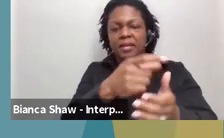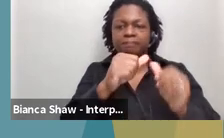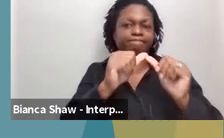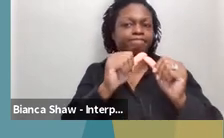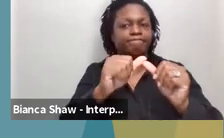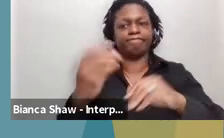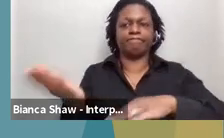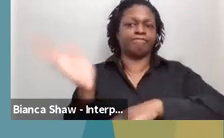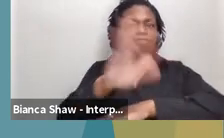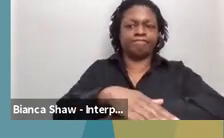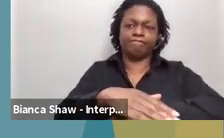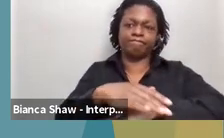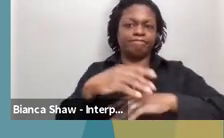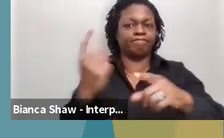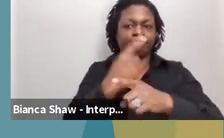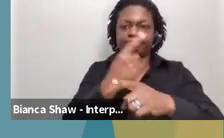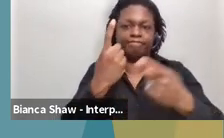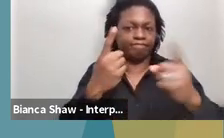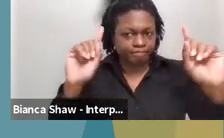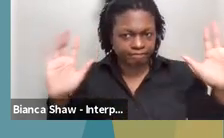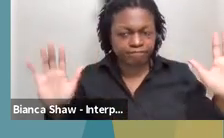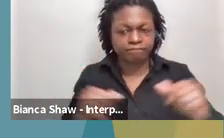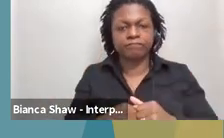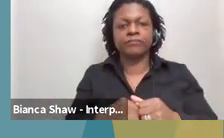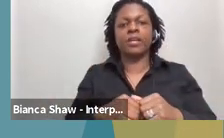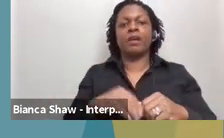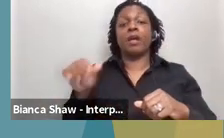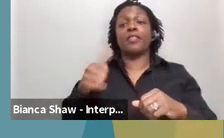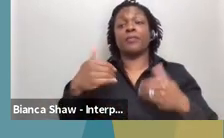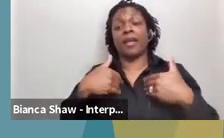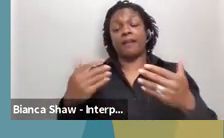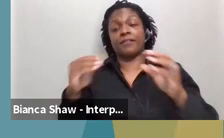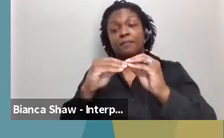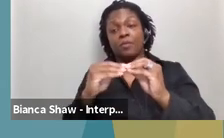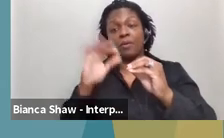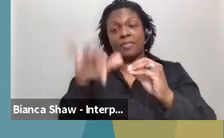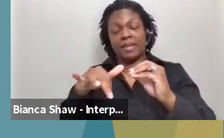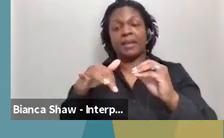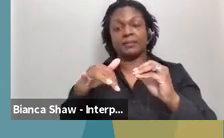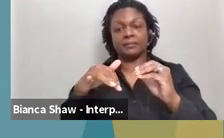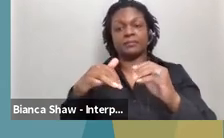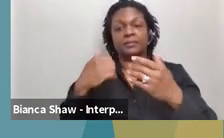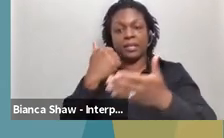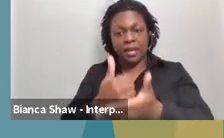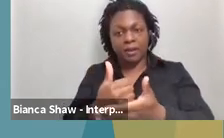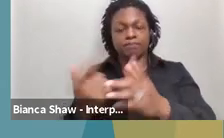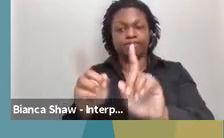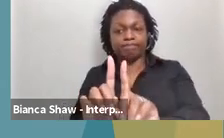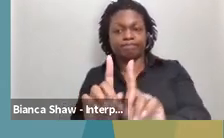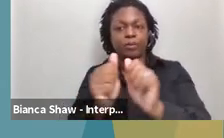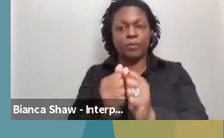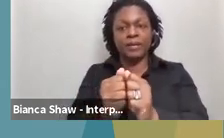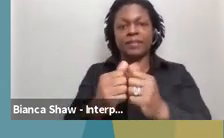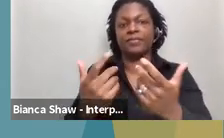other services that can be used to really help people have meaningful and independent lives. Things like